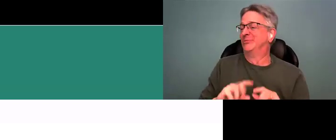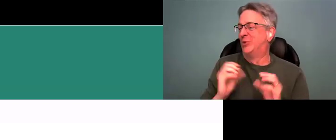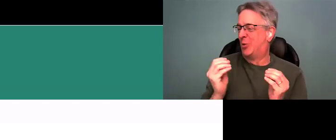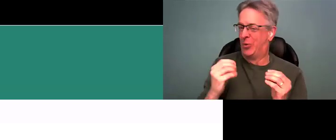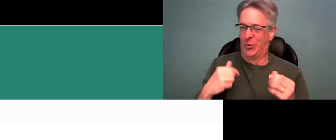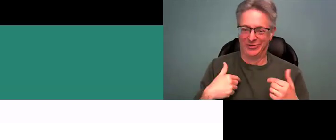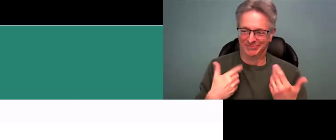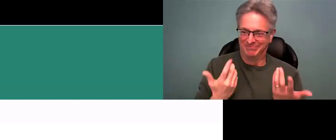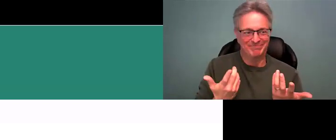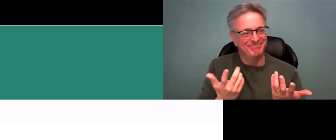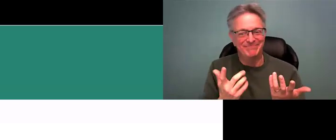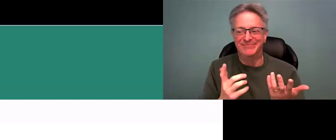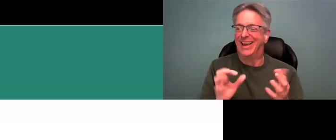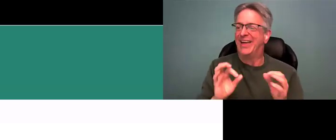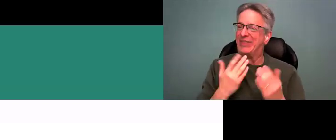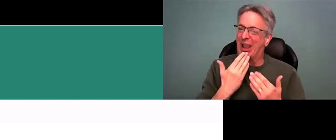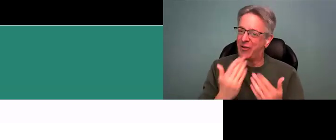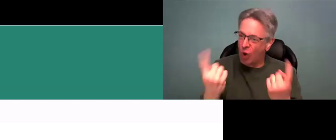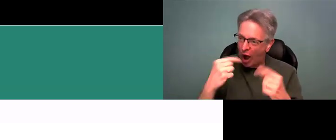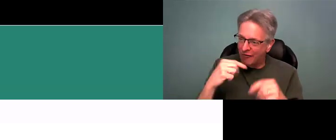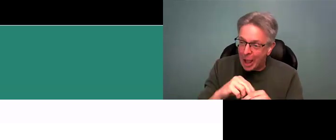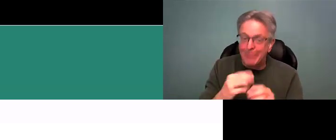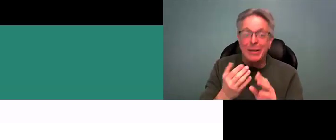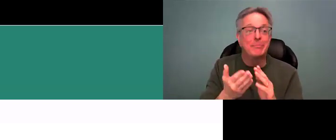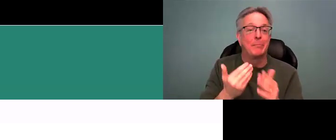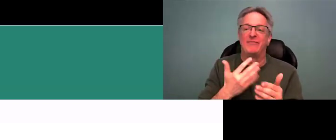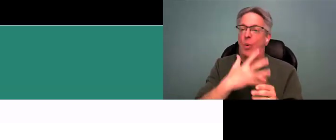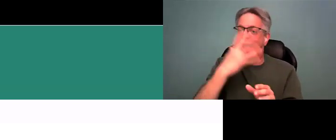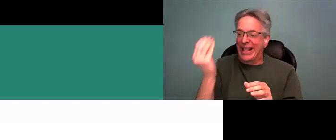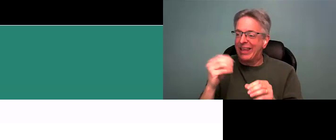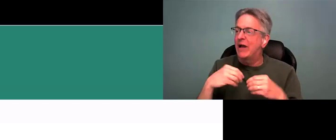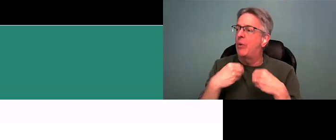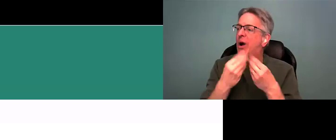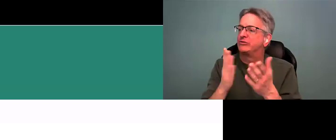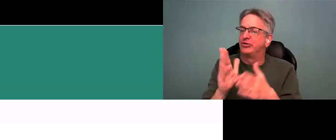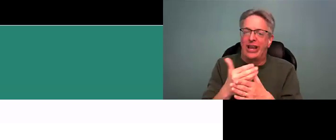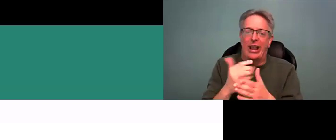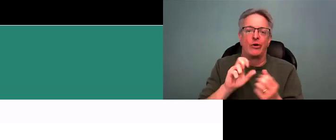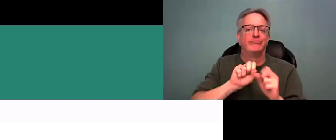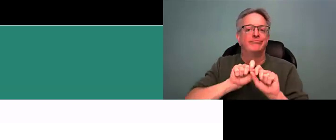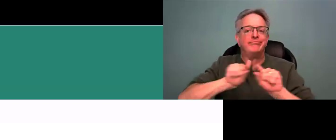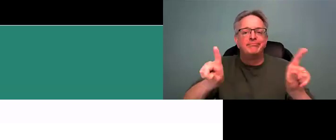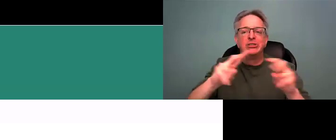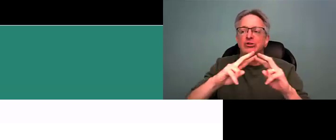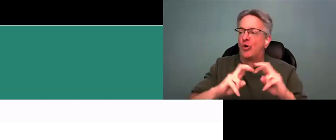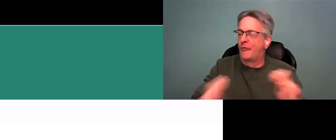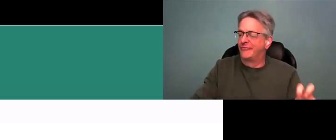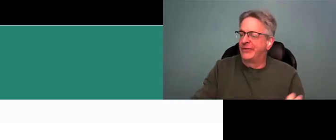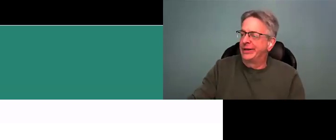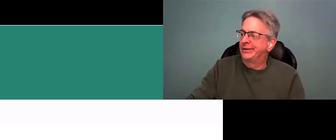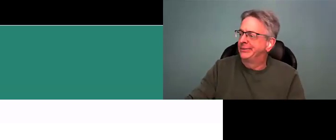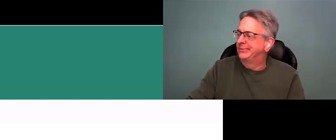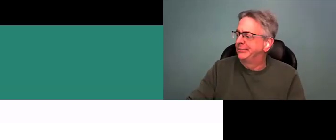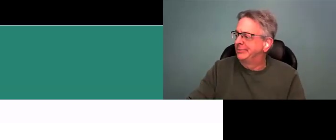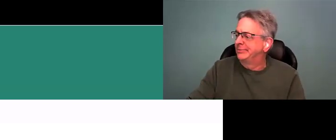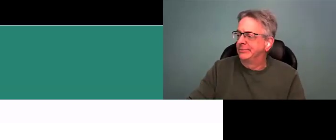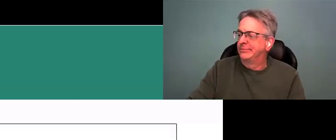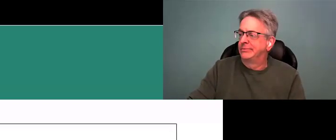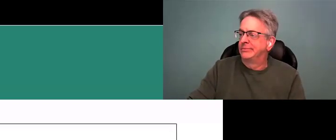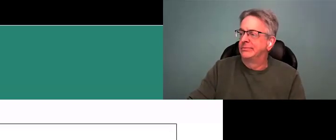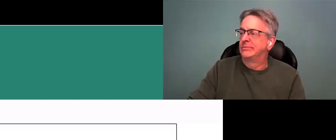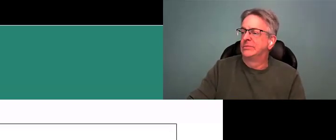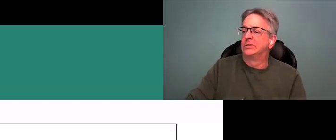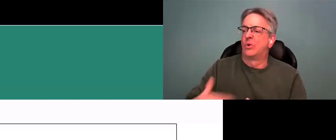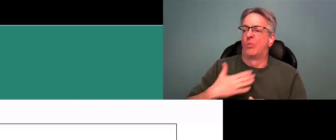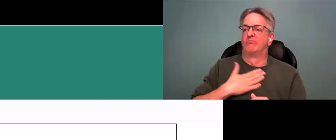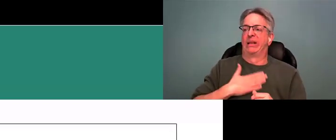a conference right now. So thank you for coming out. Before you leave, I wanted to share a survey.